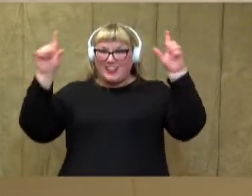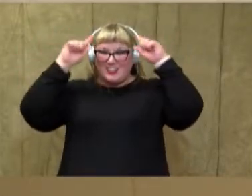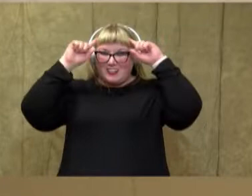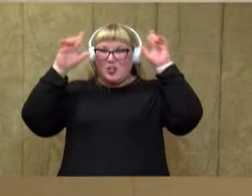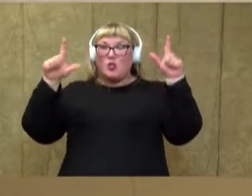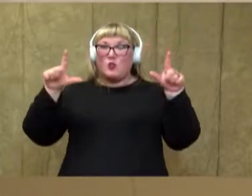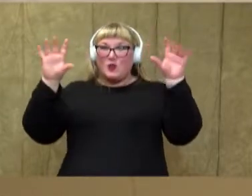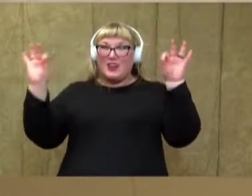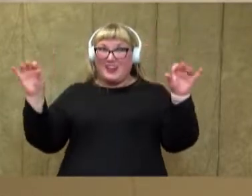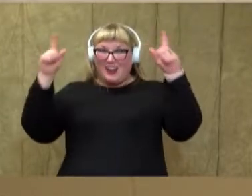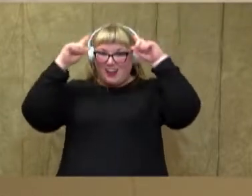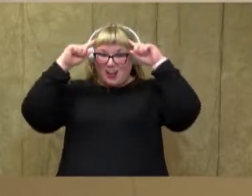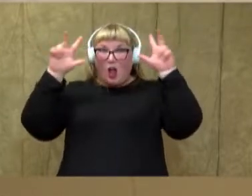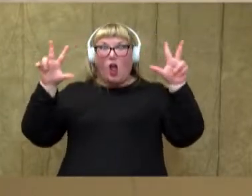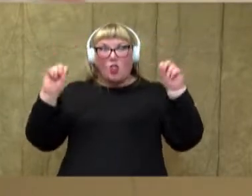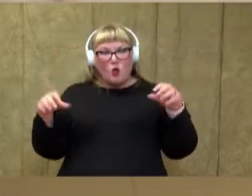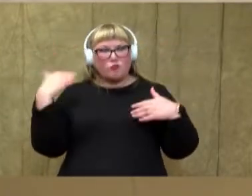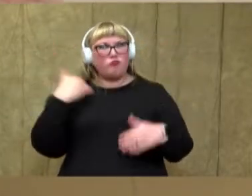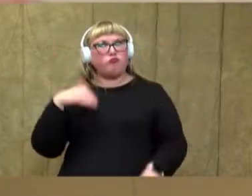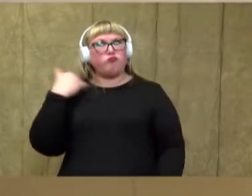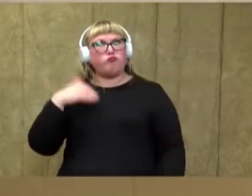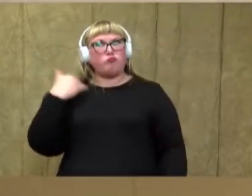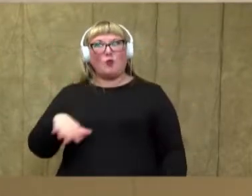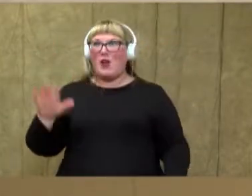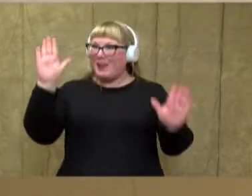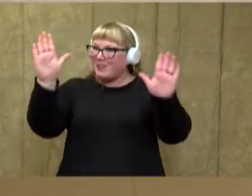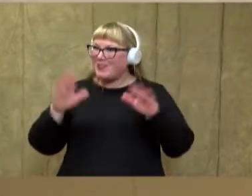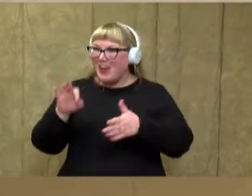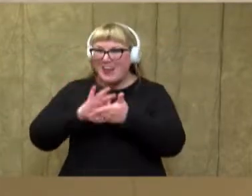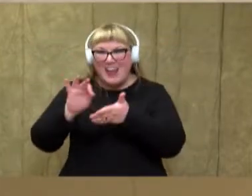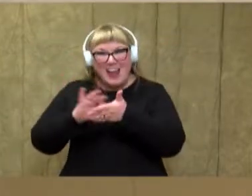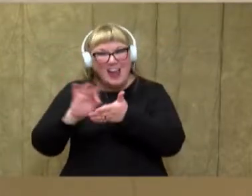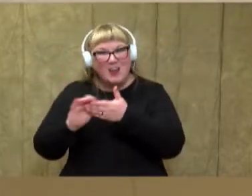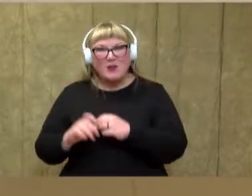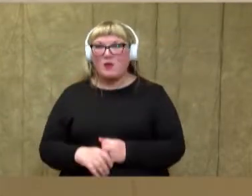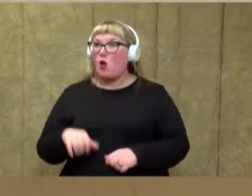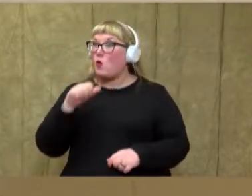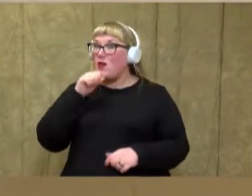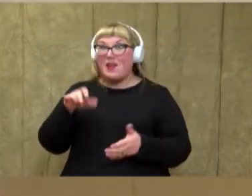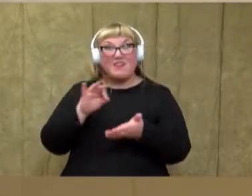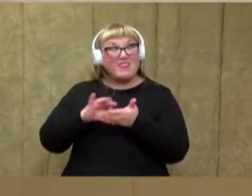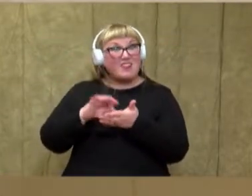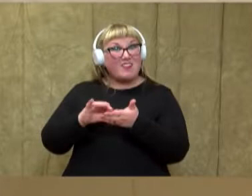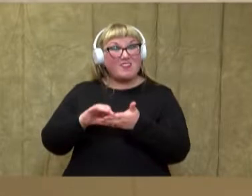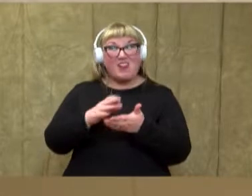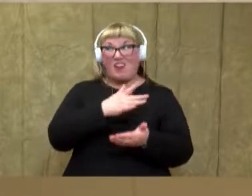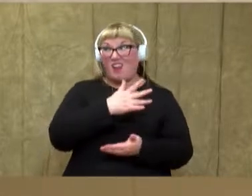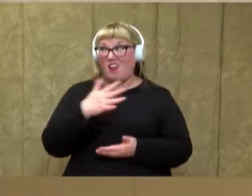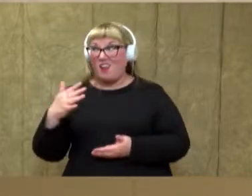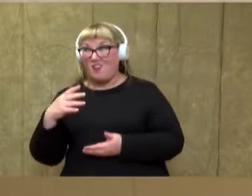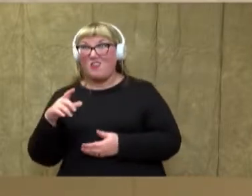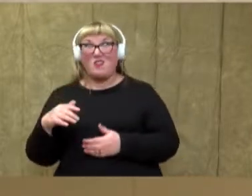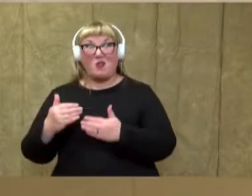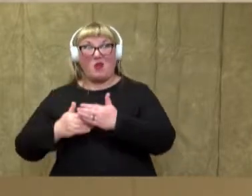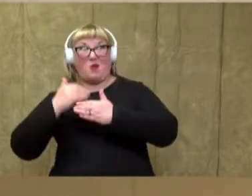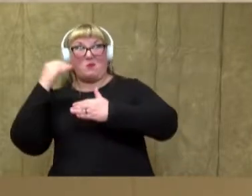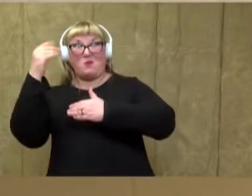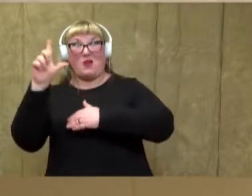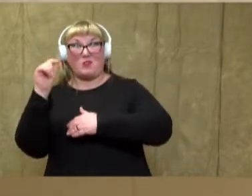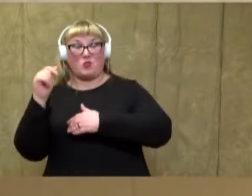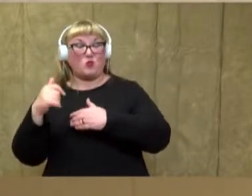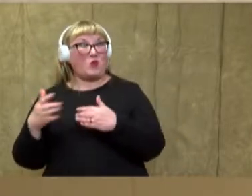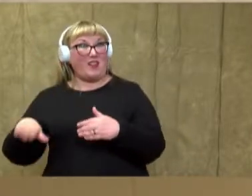29, 30. Awesome counting. We haven't counted on about 20 so far